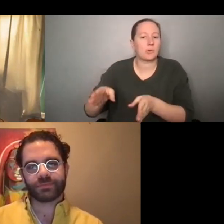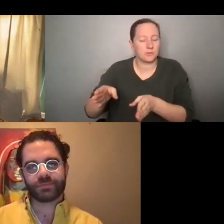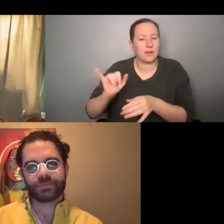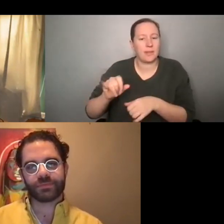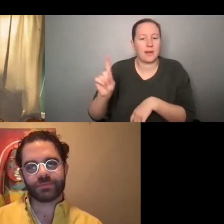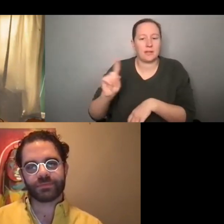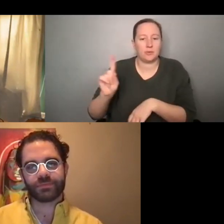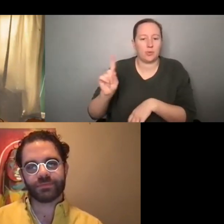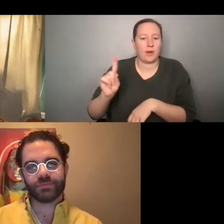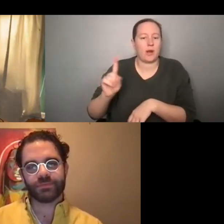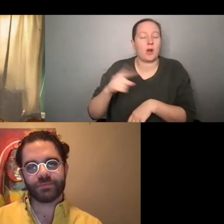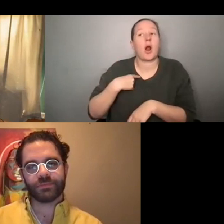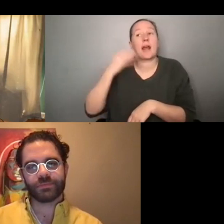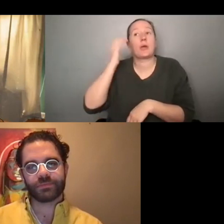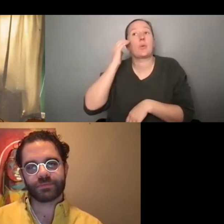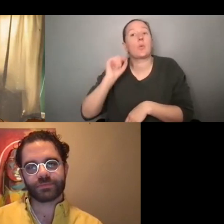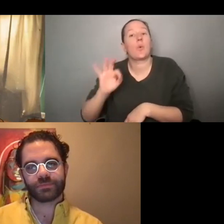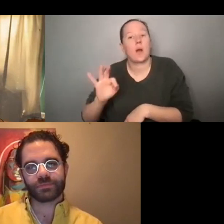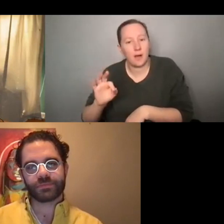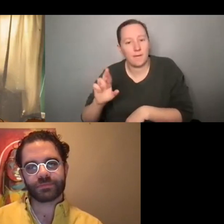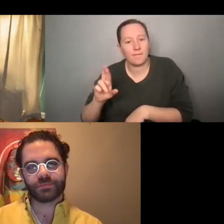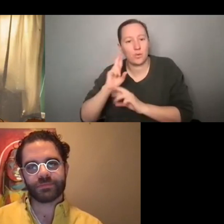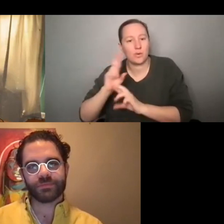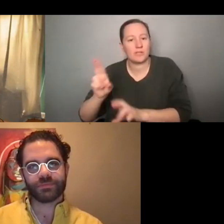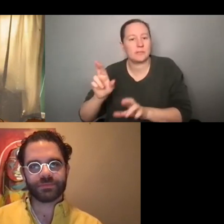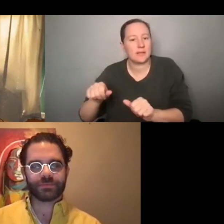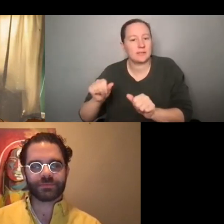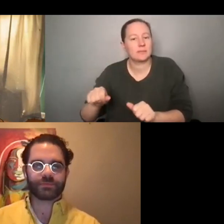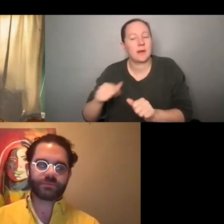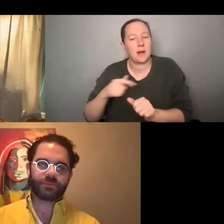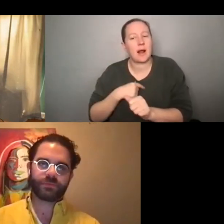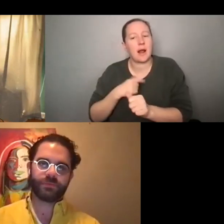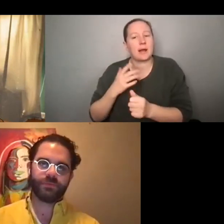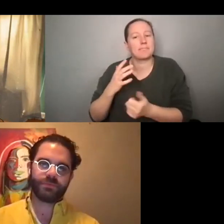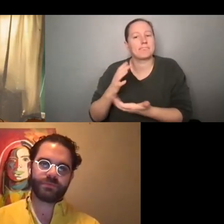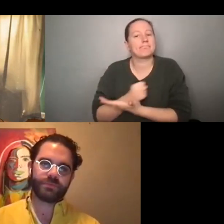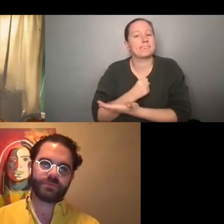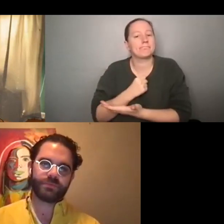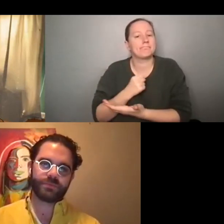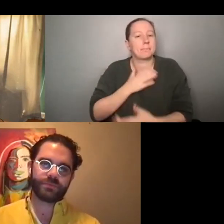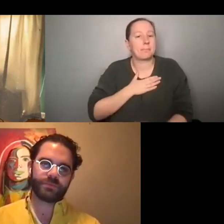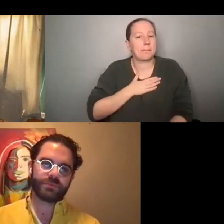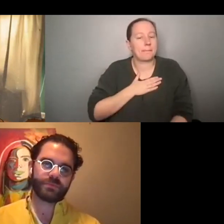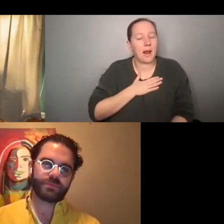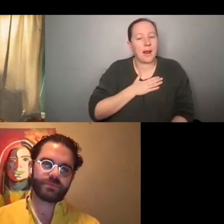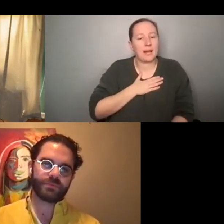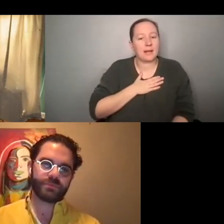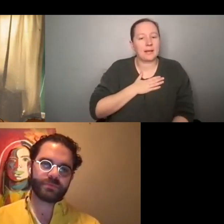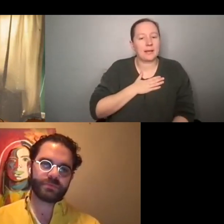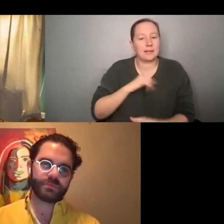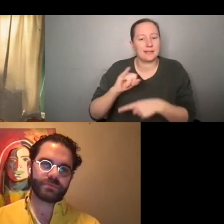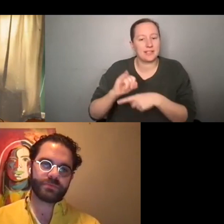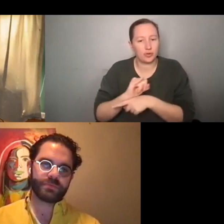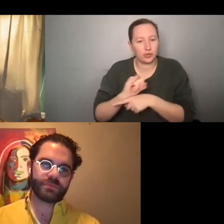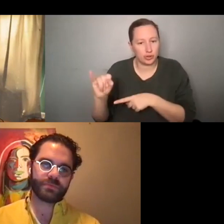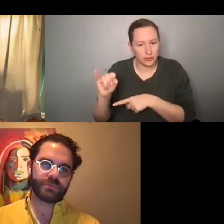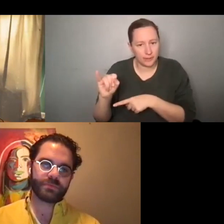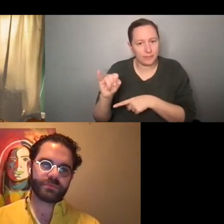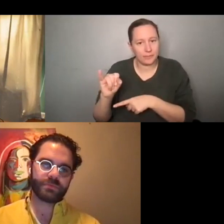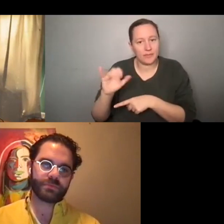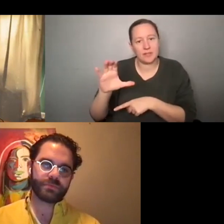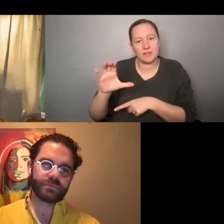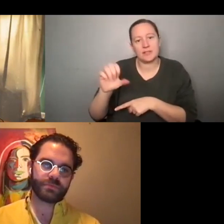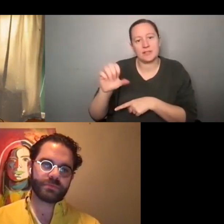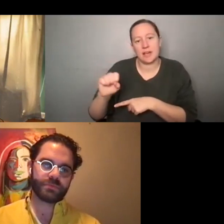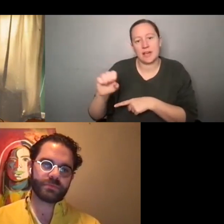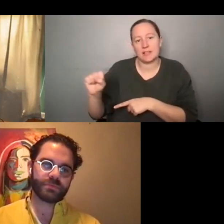respectability was on my radar. And then I leveraged my internship at CSS